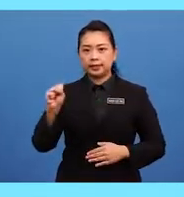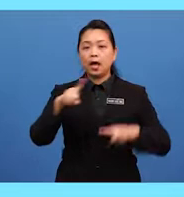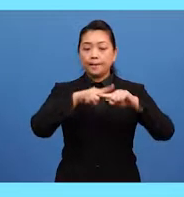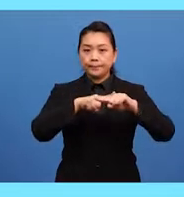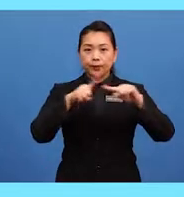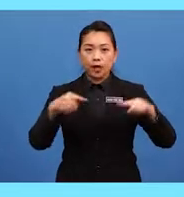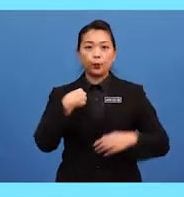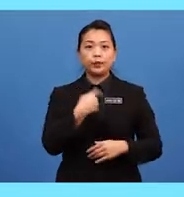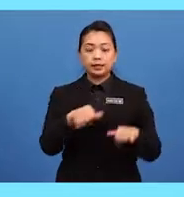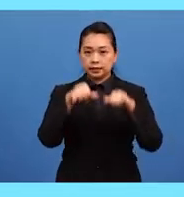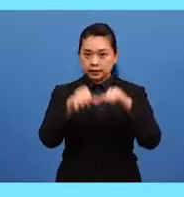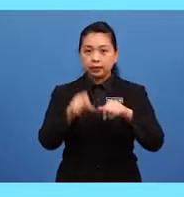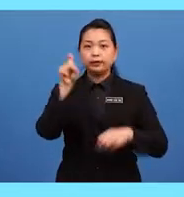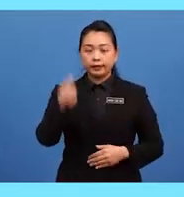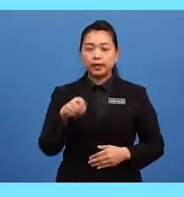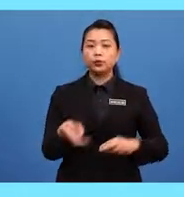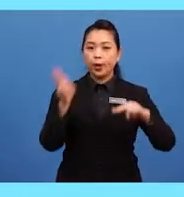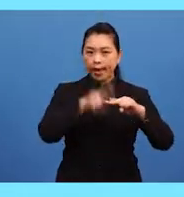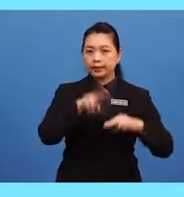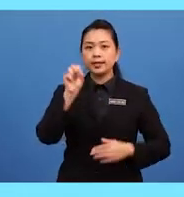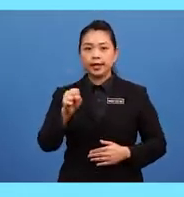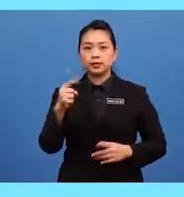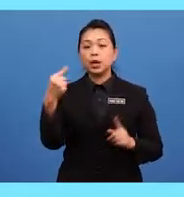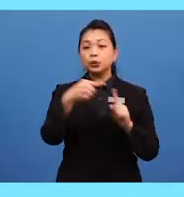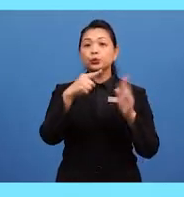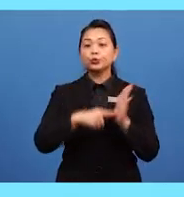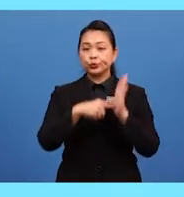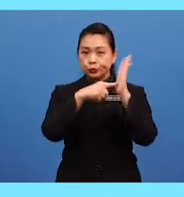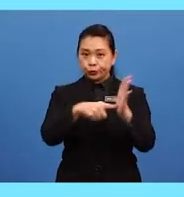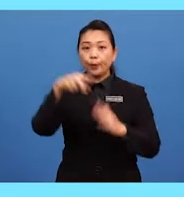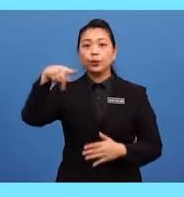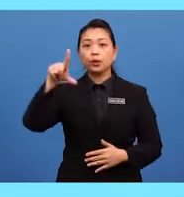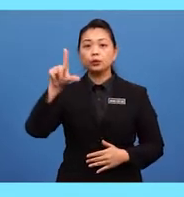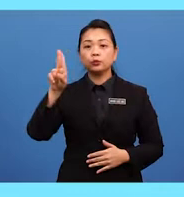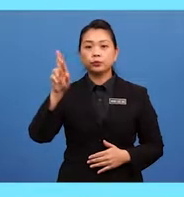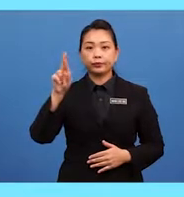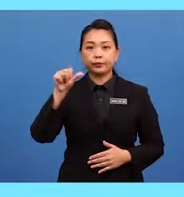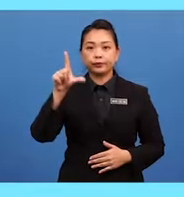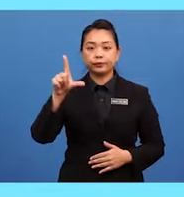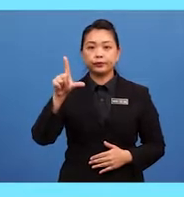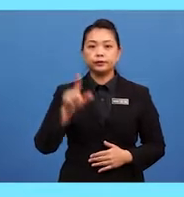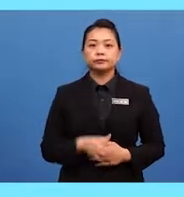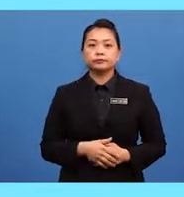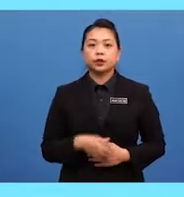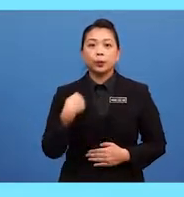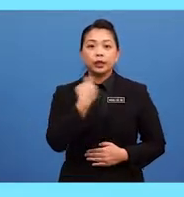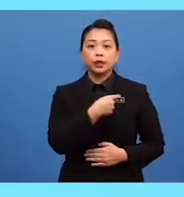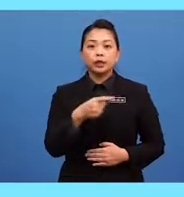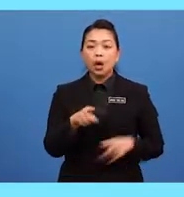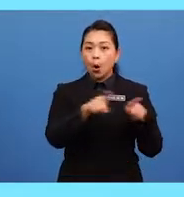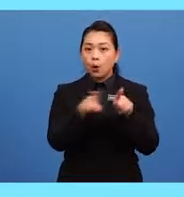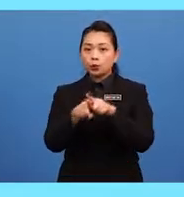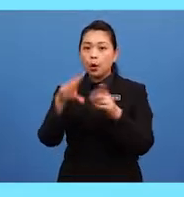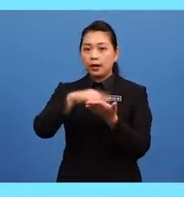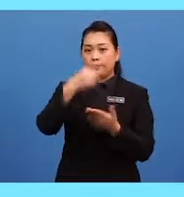still need to add S to show plurality. We also learn that for words